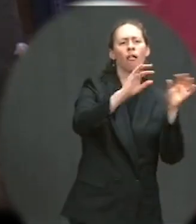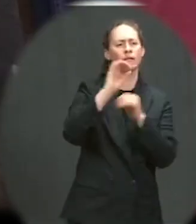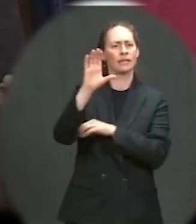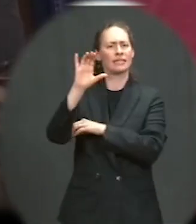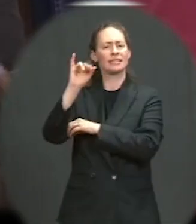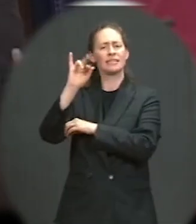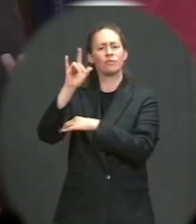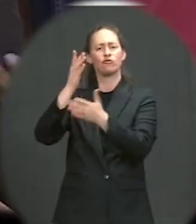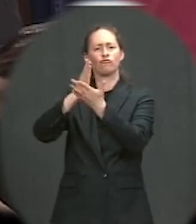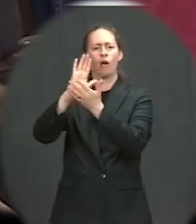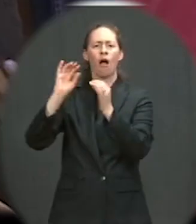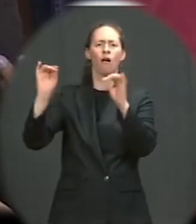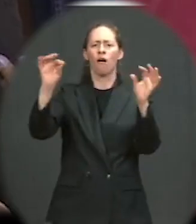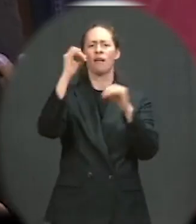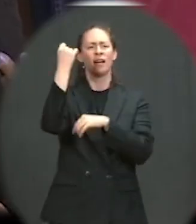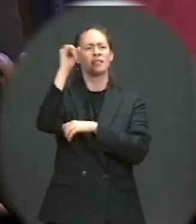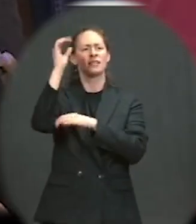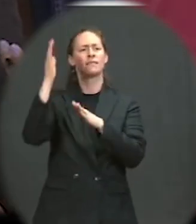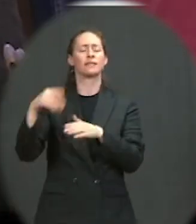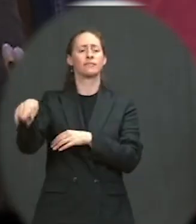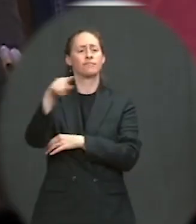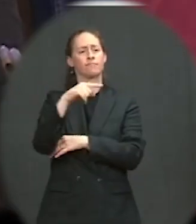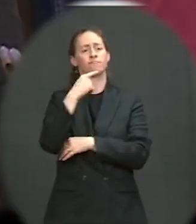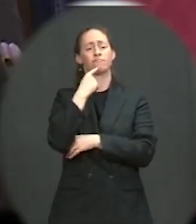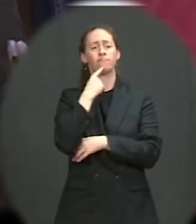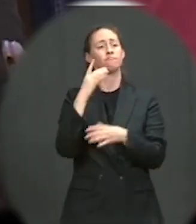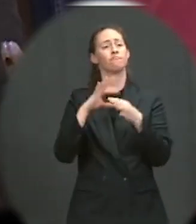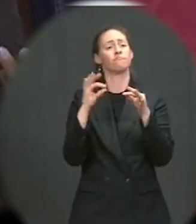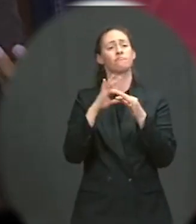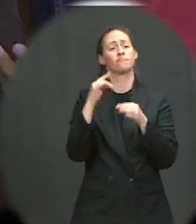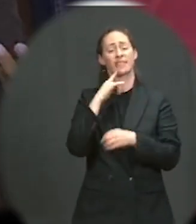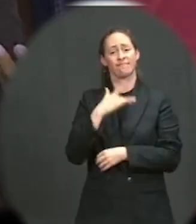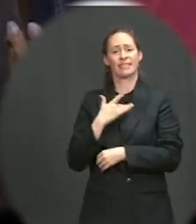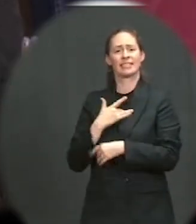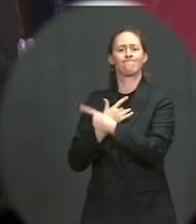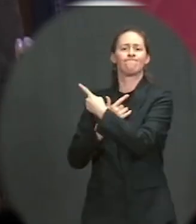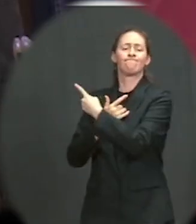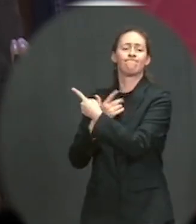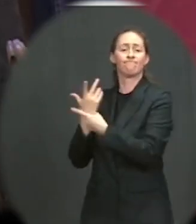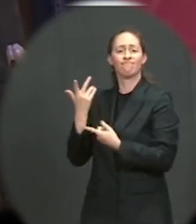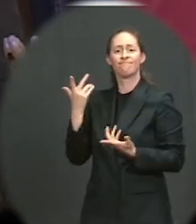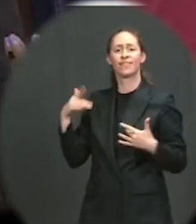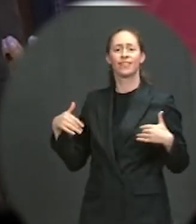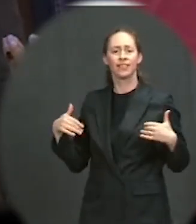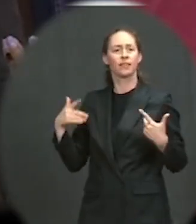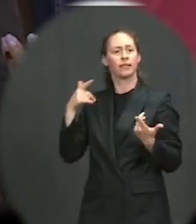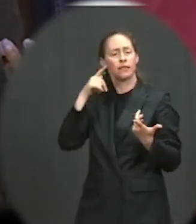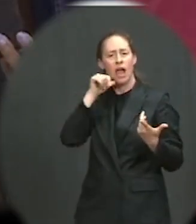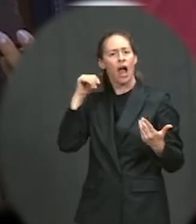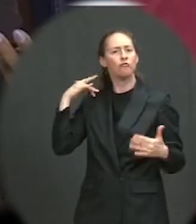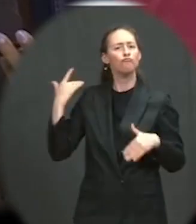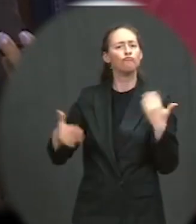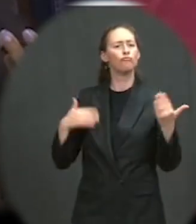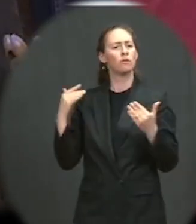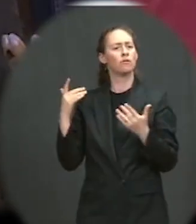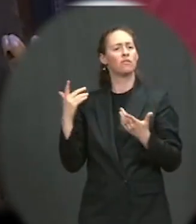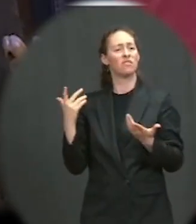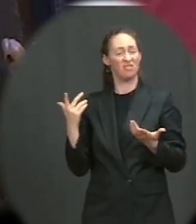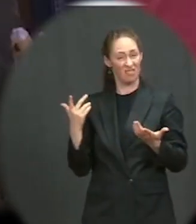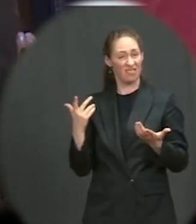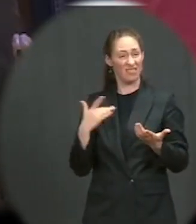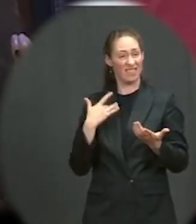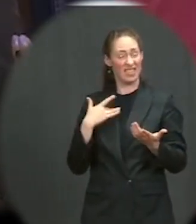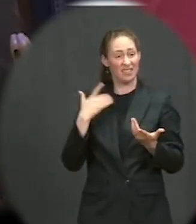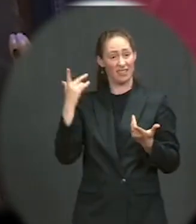saying that the president isn't just simply doing enough on the issue and is betraying Black voters who actually helped him get